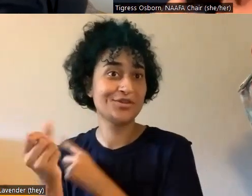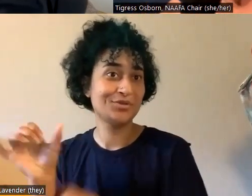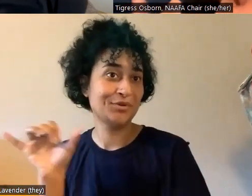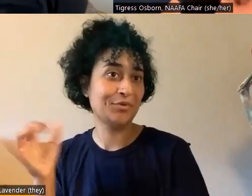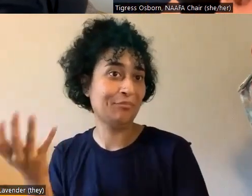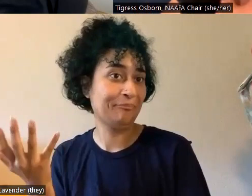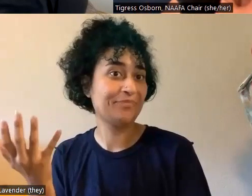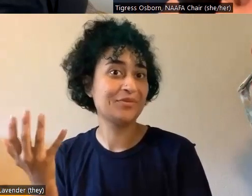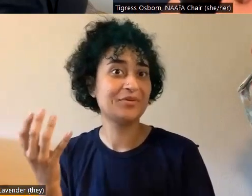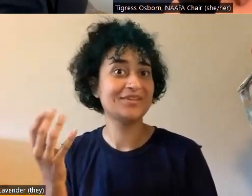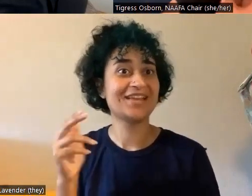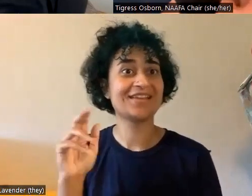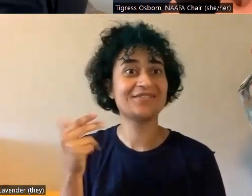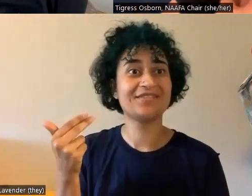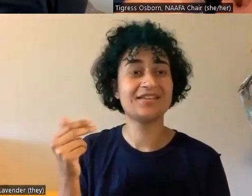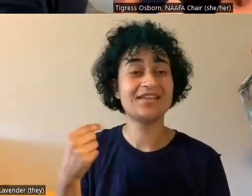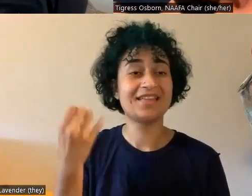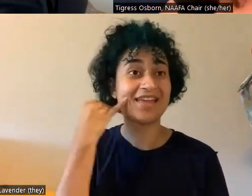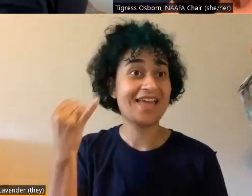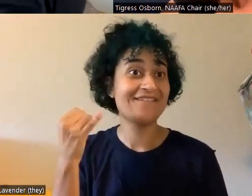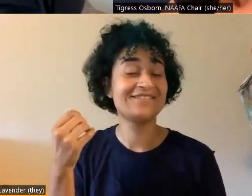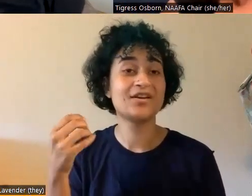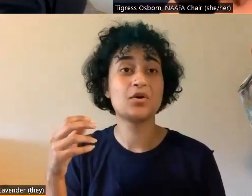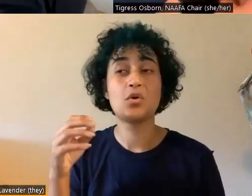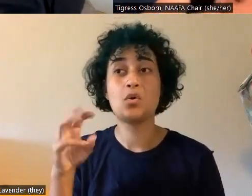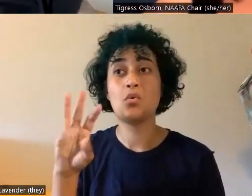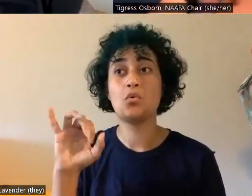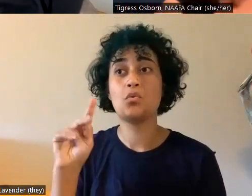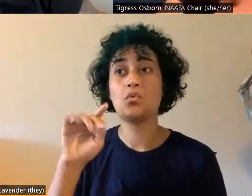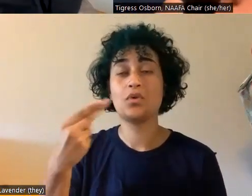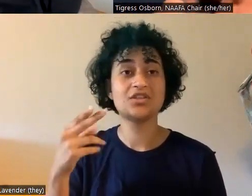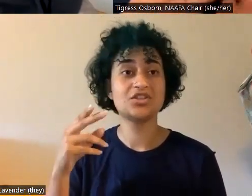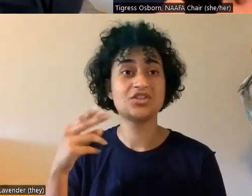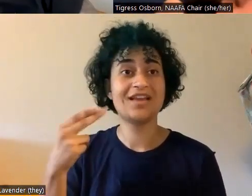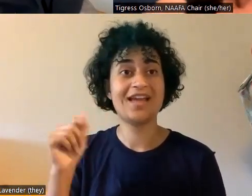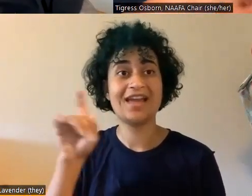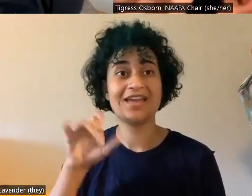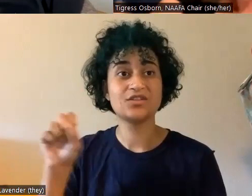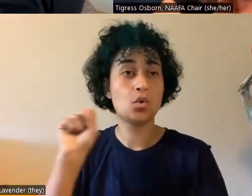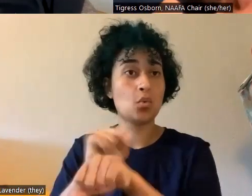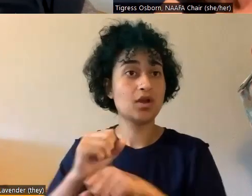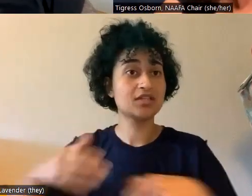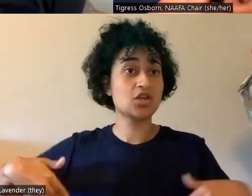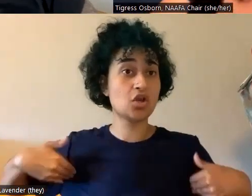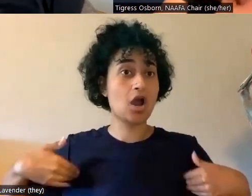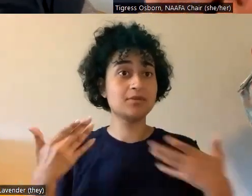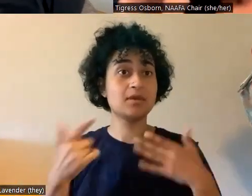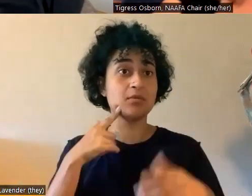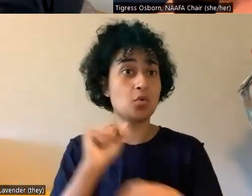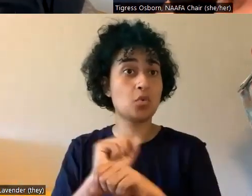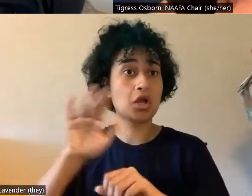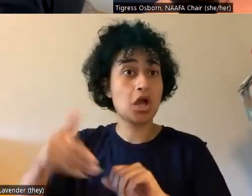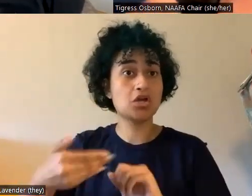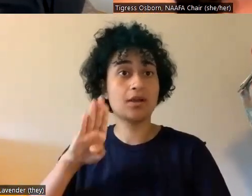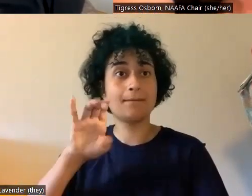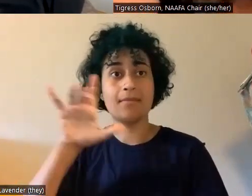hazel works under your arms, maybe it works under your belly. If, you know, coconut oil works in your butt crack, maybe it also works between your boobs or